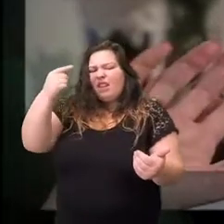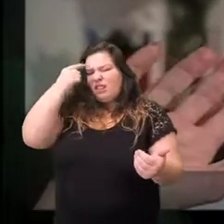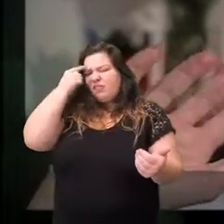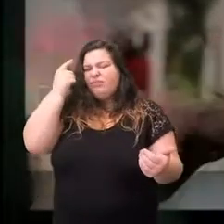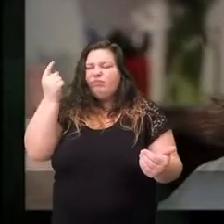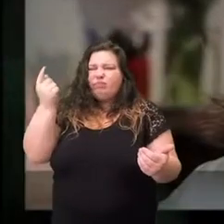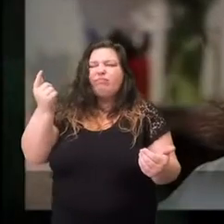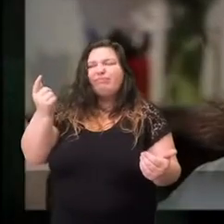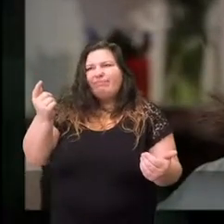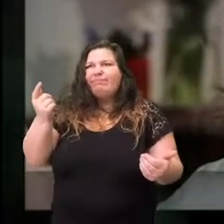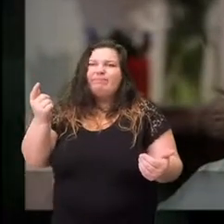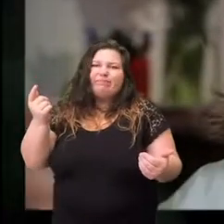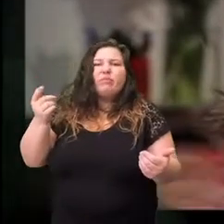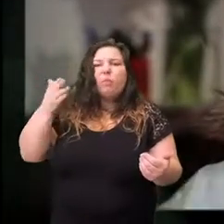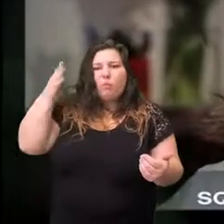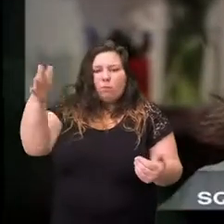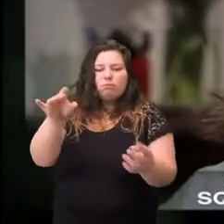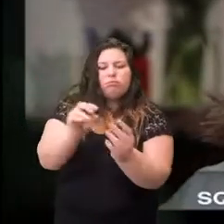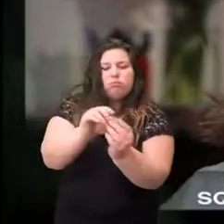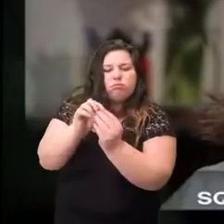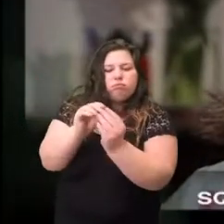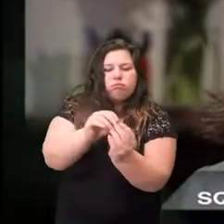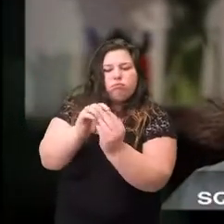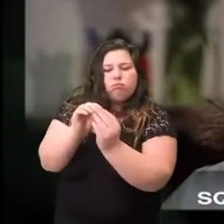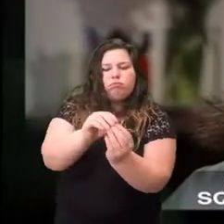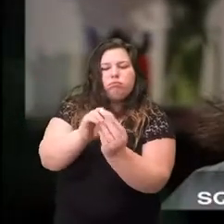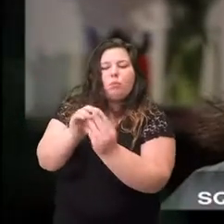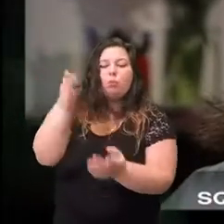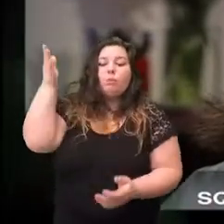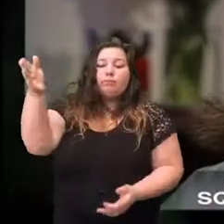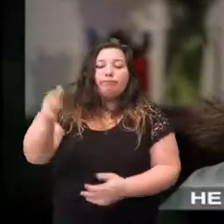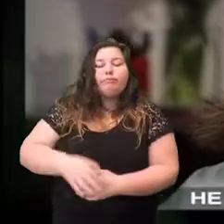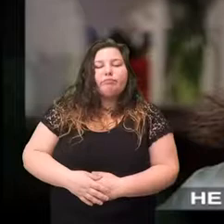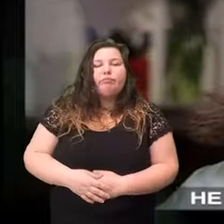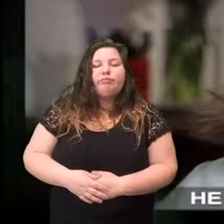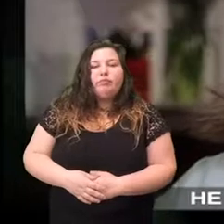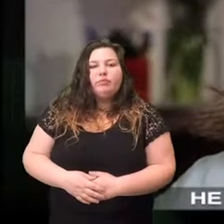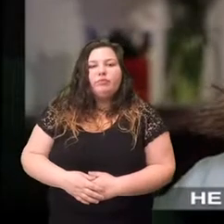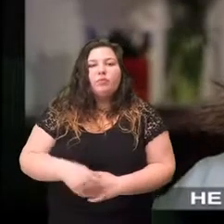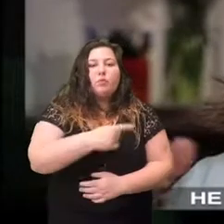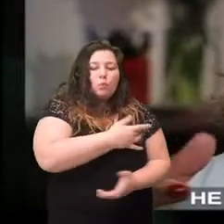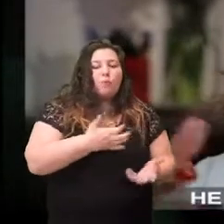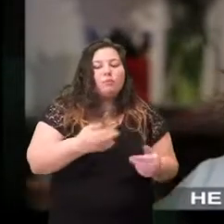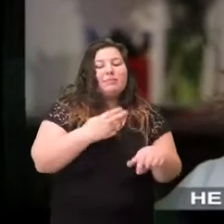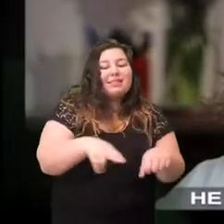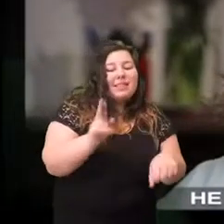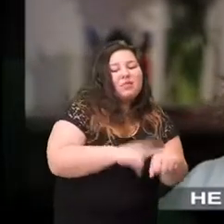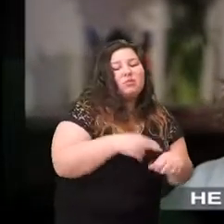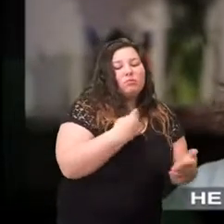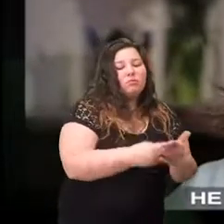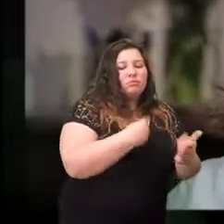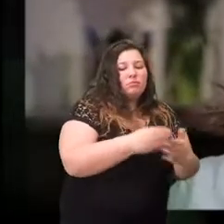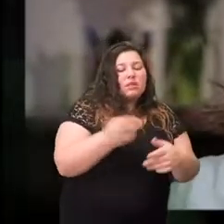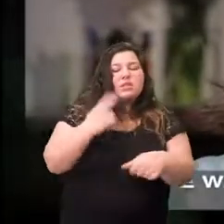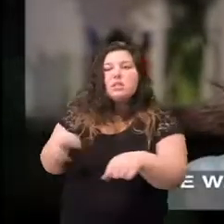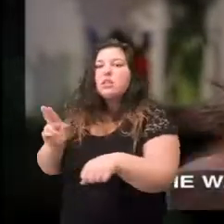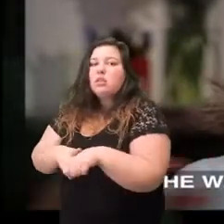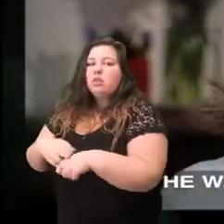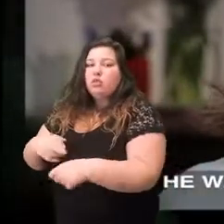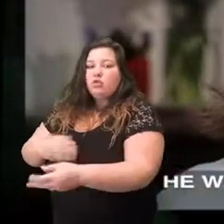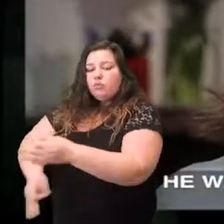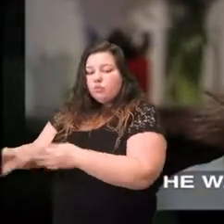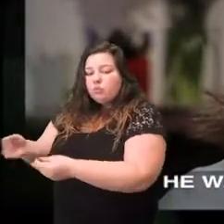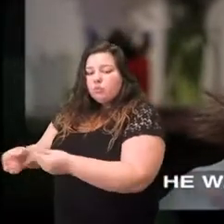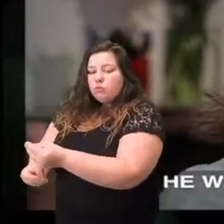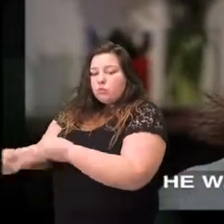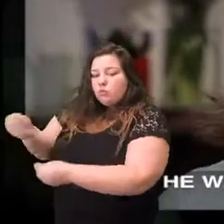sees very clearly that the states are going to go back to squabbling with each other he wants a uniform currency he wants a